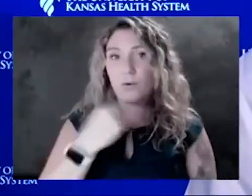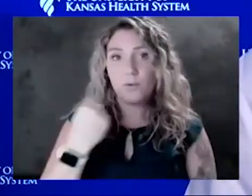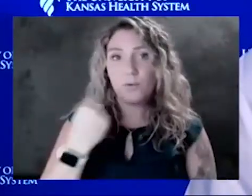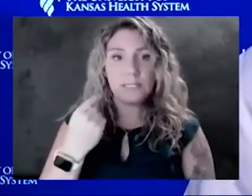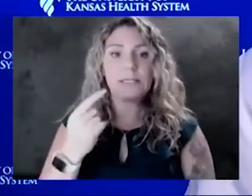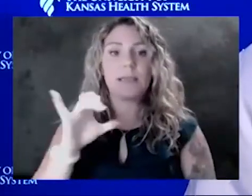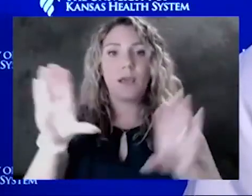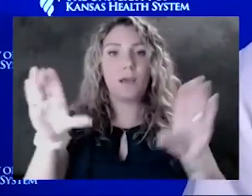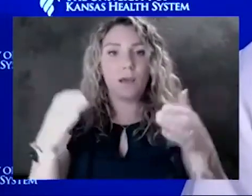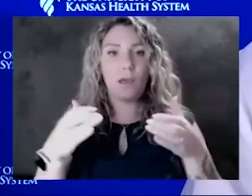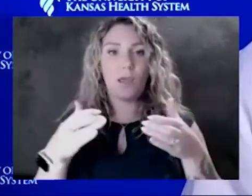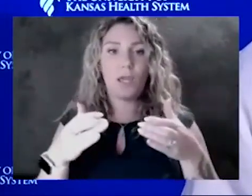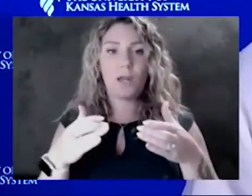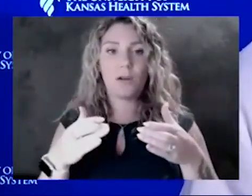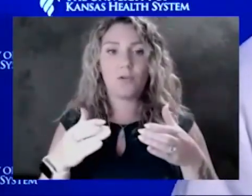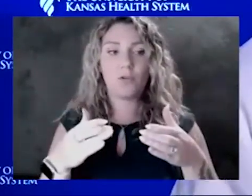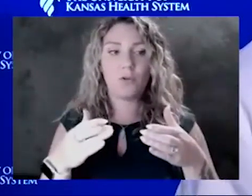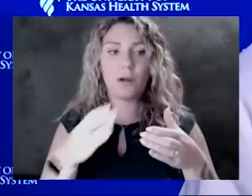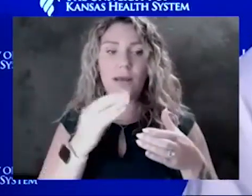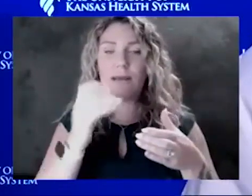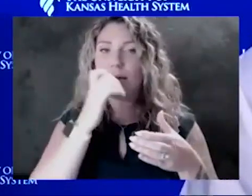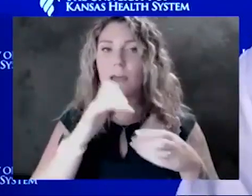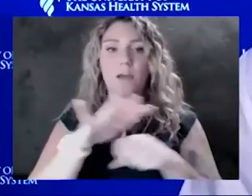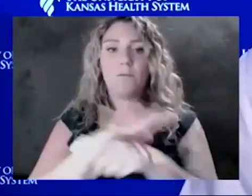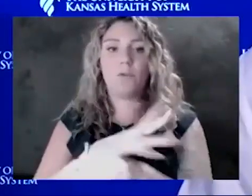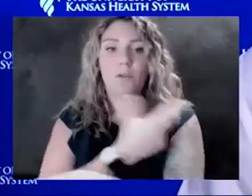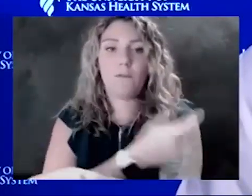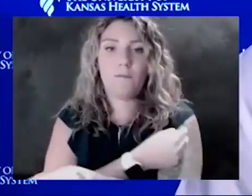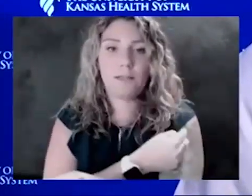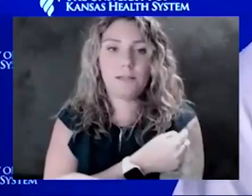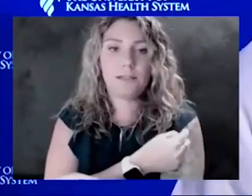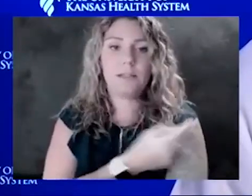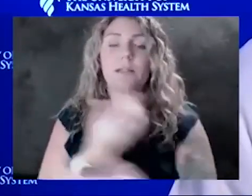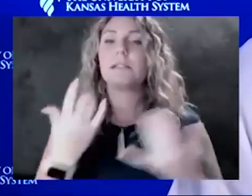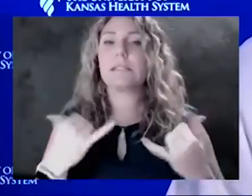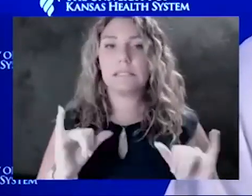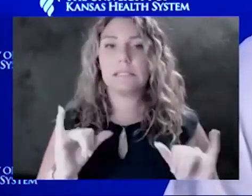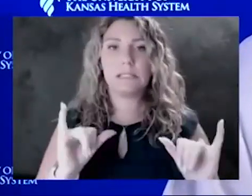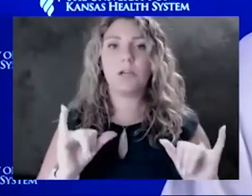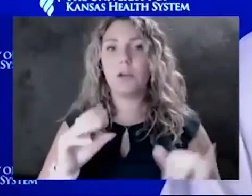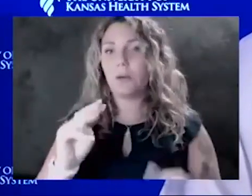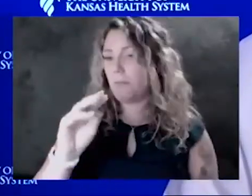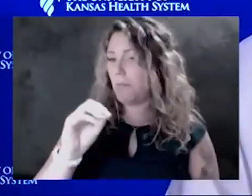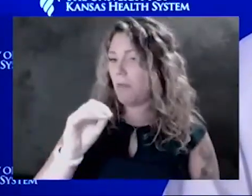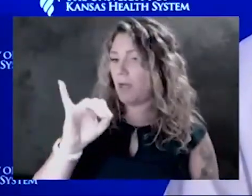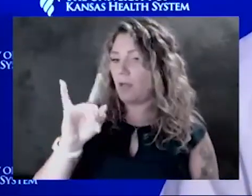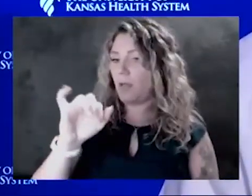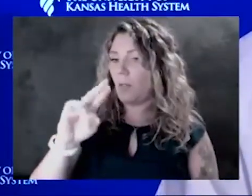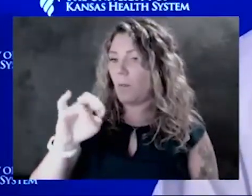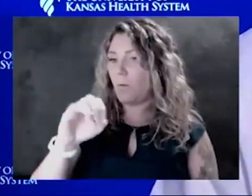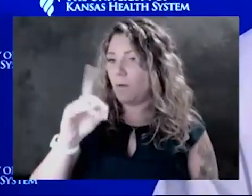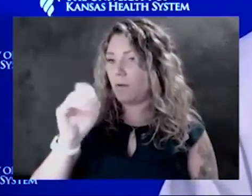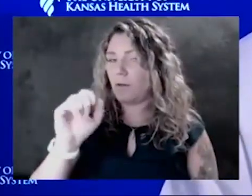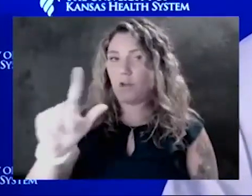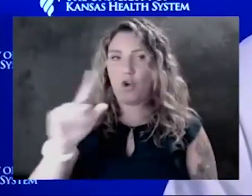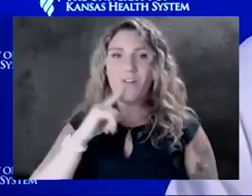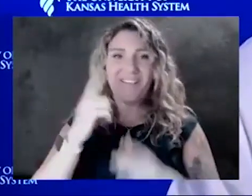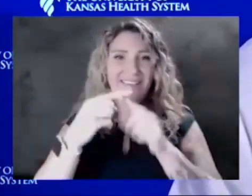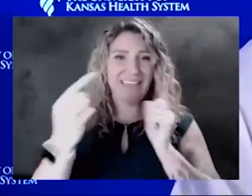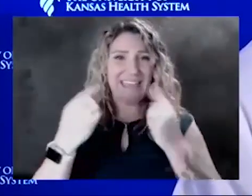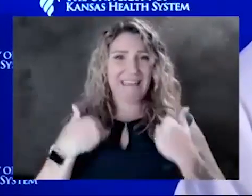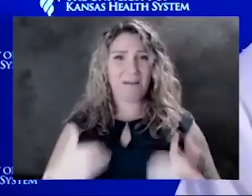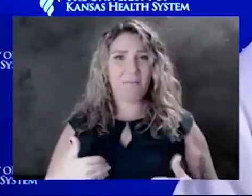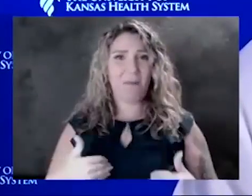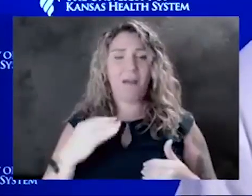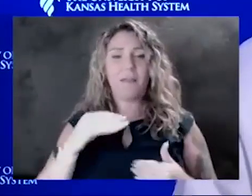not yet considered fully vaccinated, we can still give you the monoclonal antibody therapy, which will significantly reduce your chance